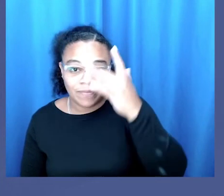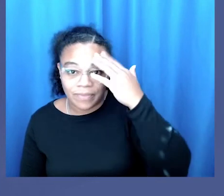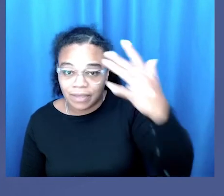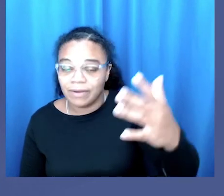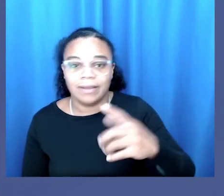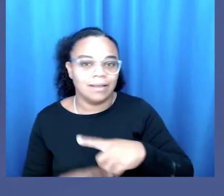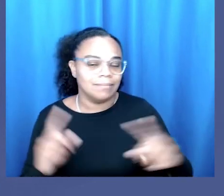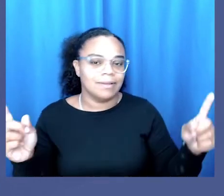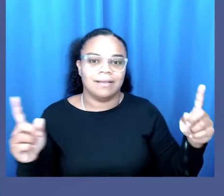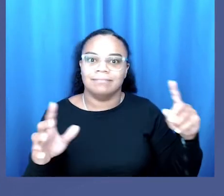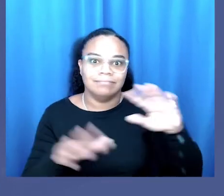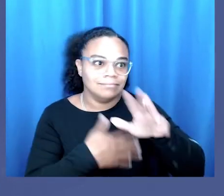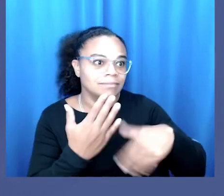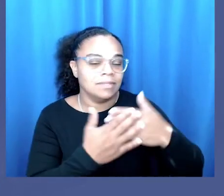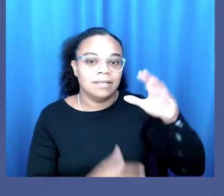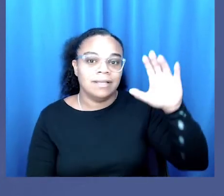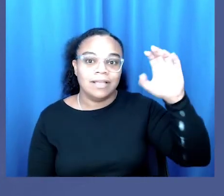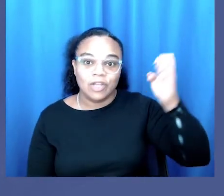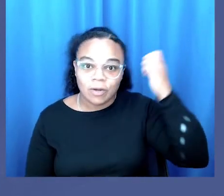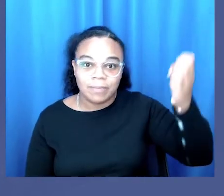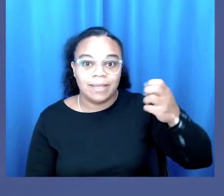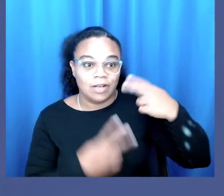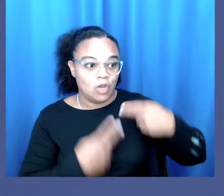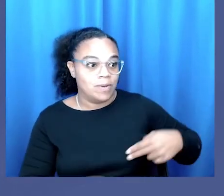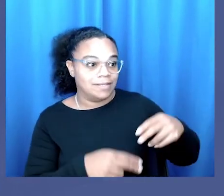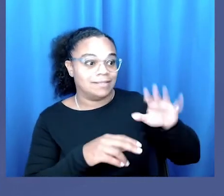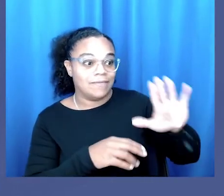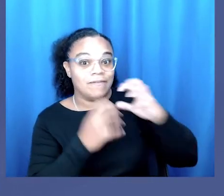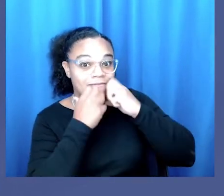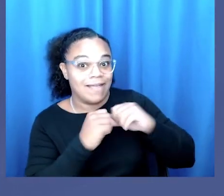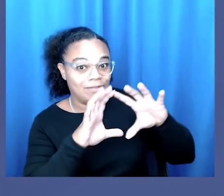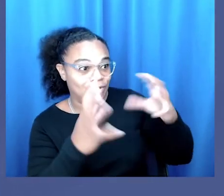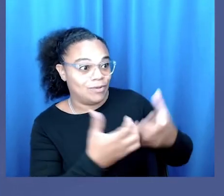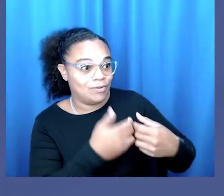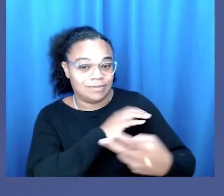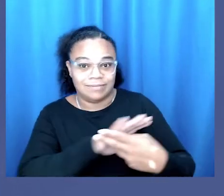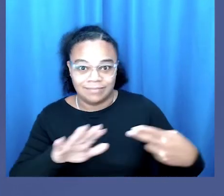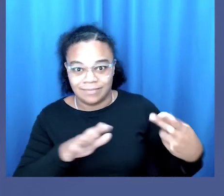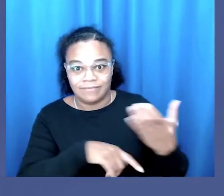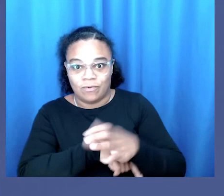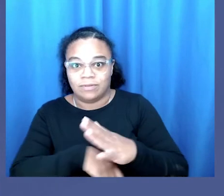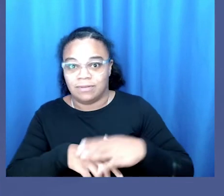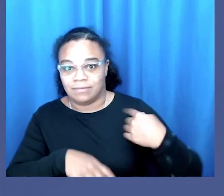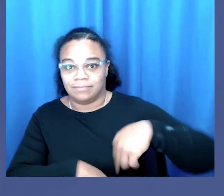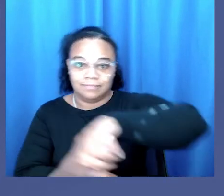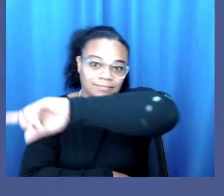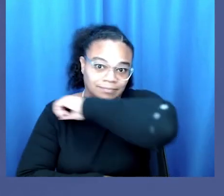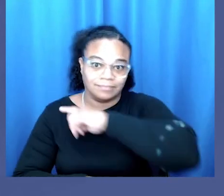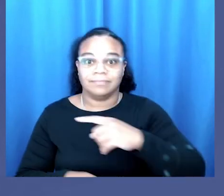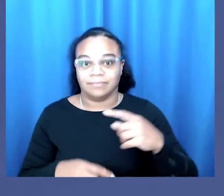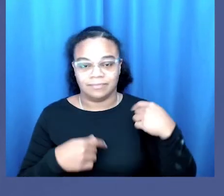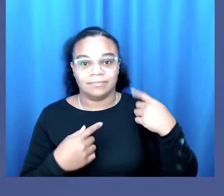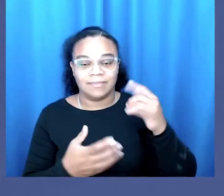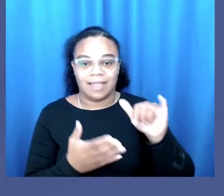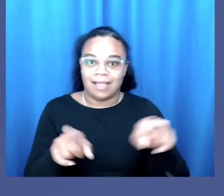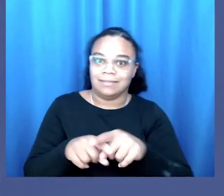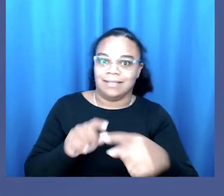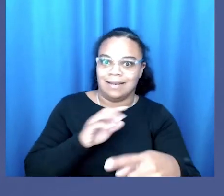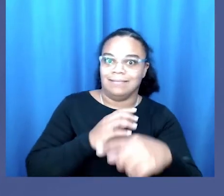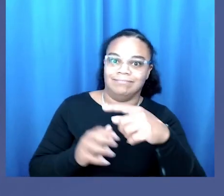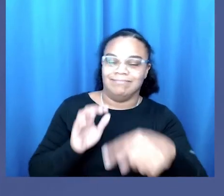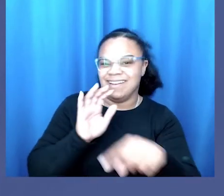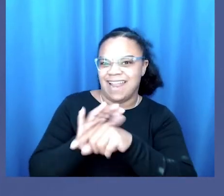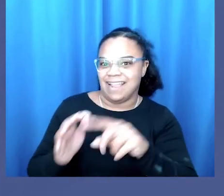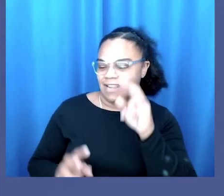application of anglicrotic European humanist values to bodies that have been marked historically via negative racialization.